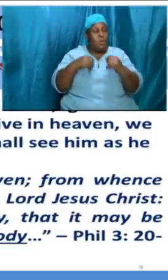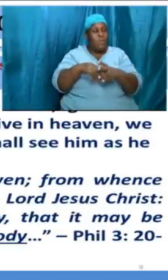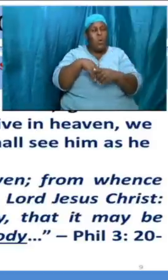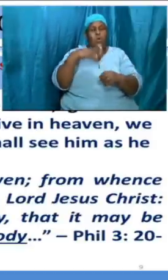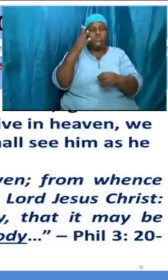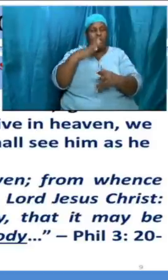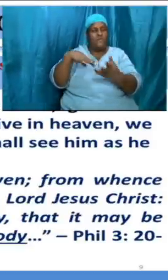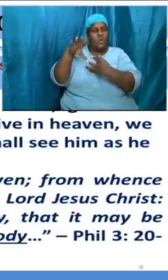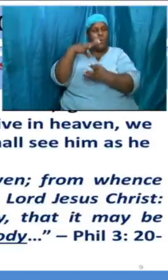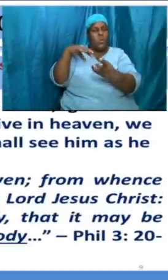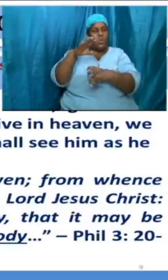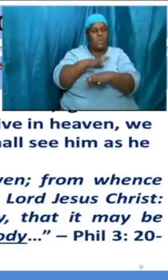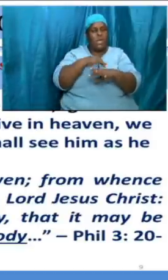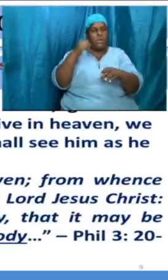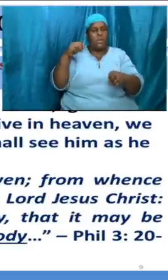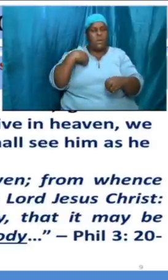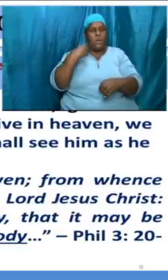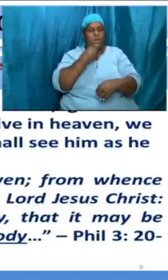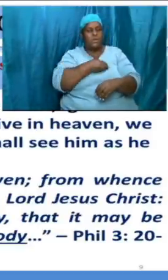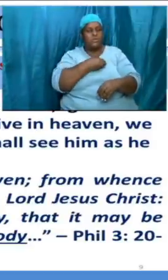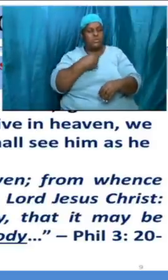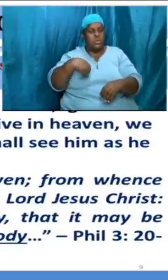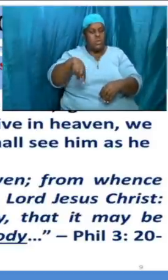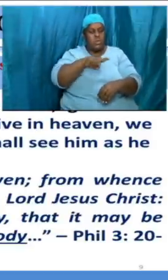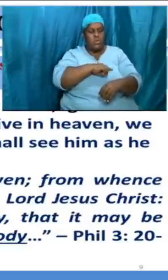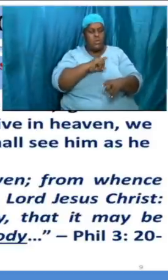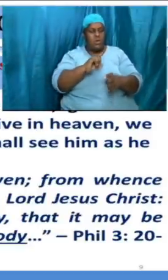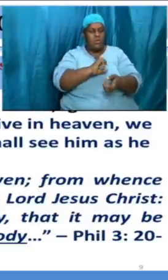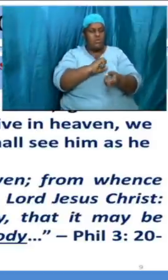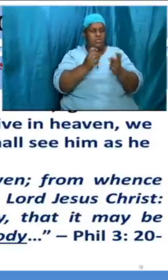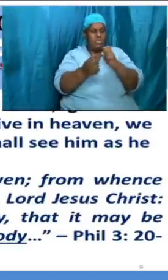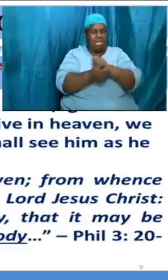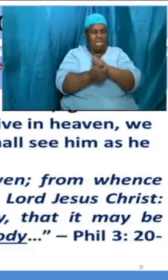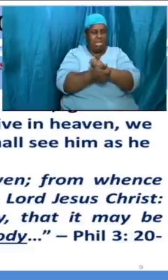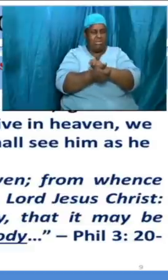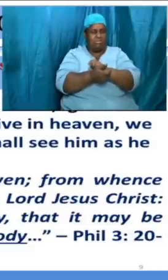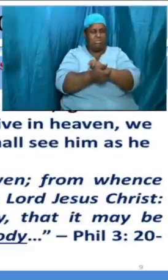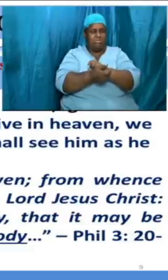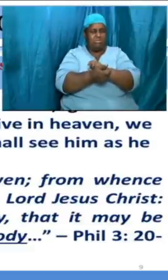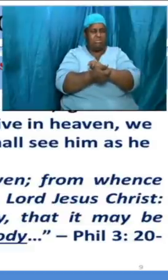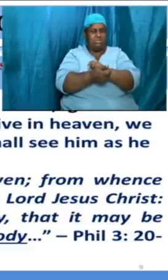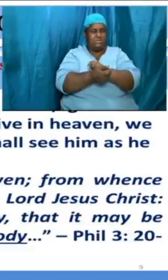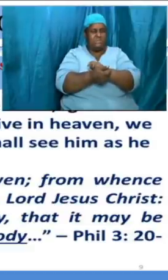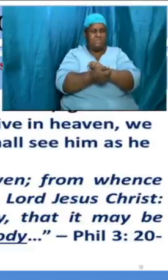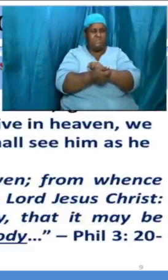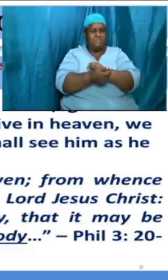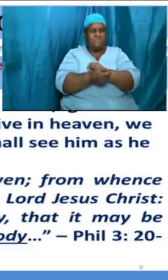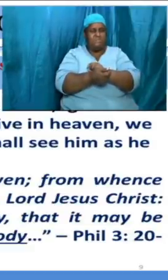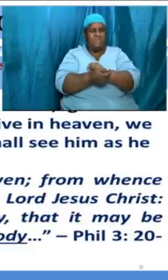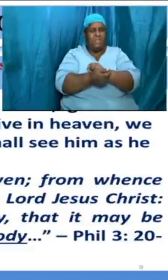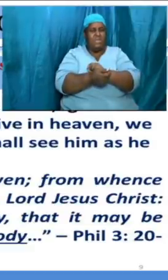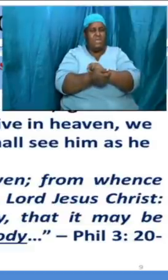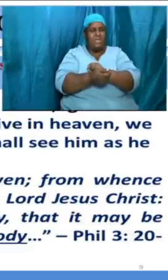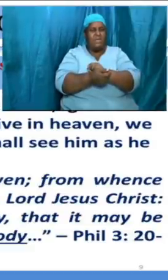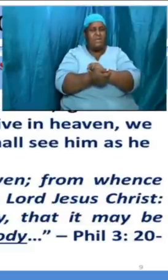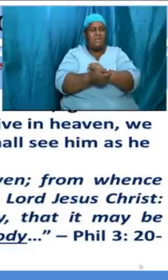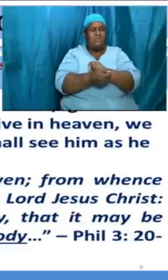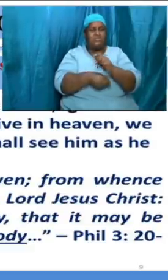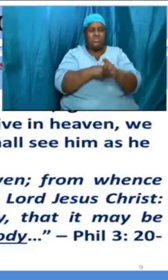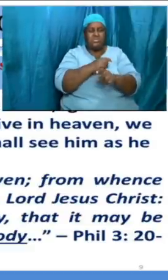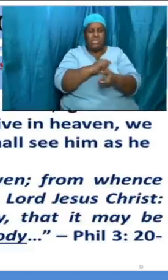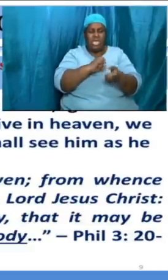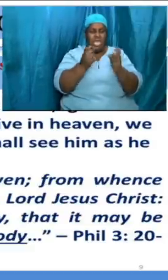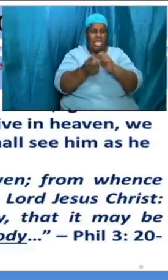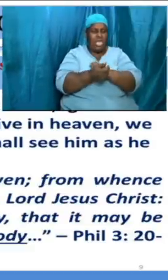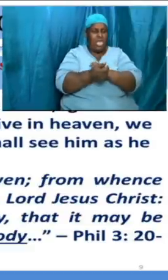and he calls us we are going to be changed according to first corinthians chapter 15 we are going to be changed changed to what when we are